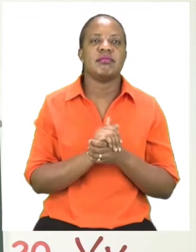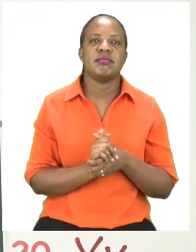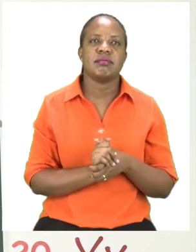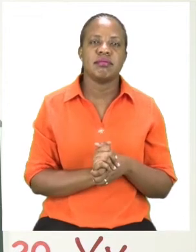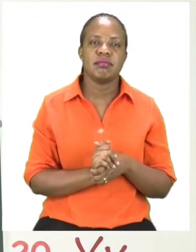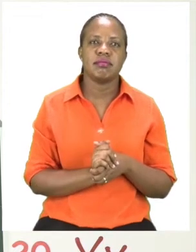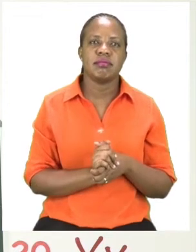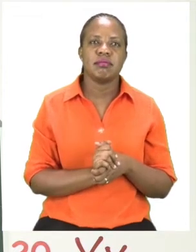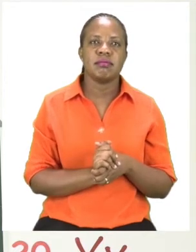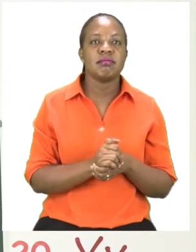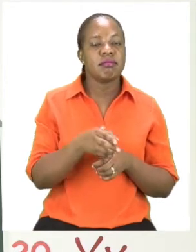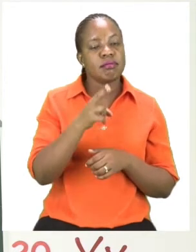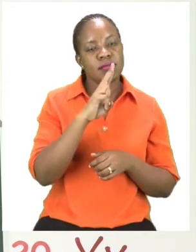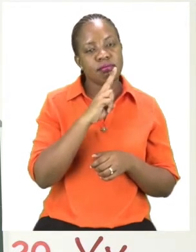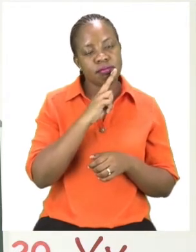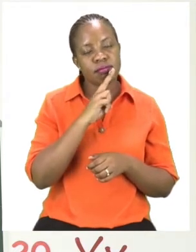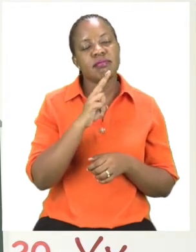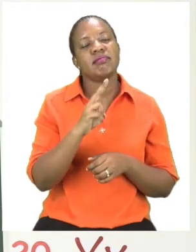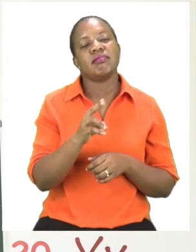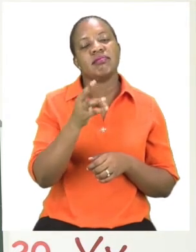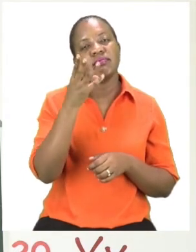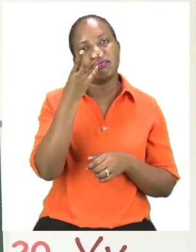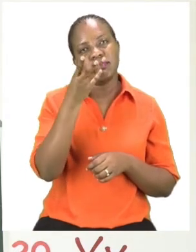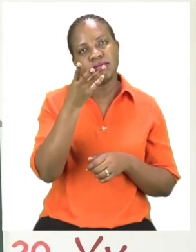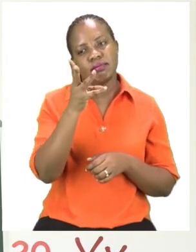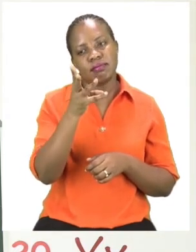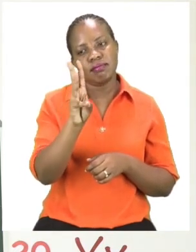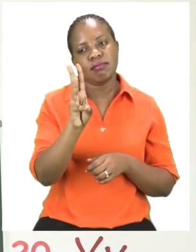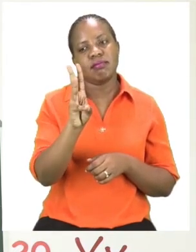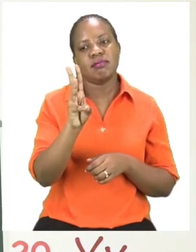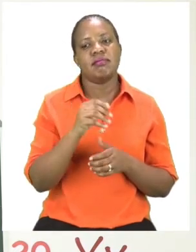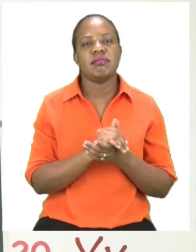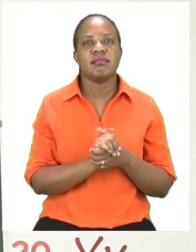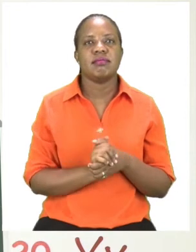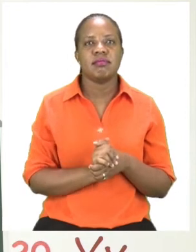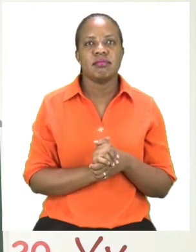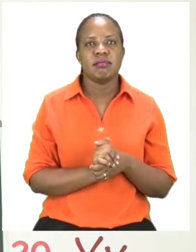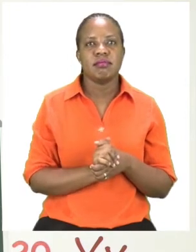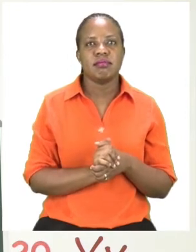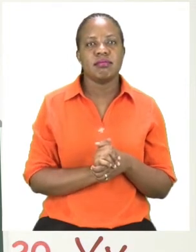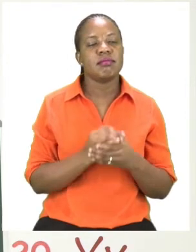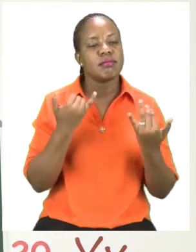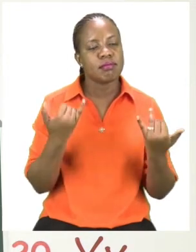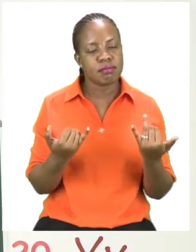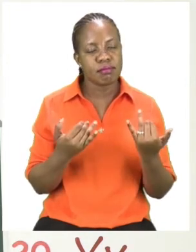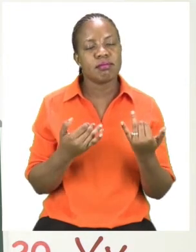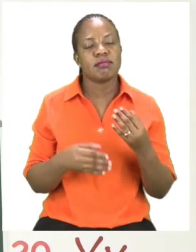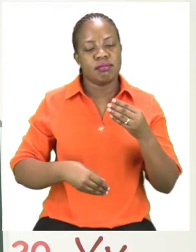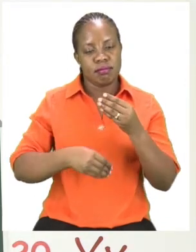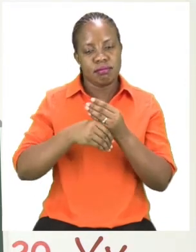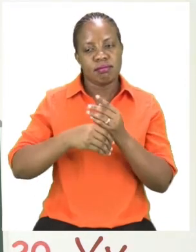our answer is six. And now our sum reads